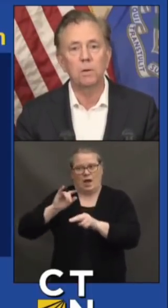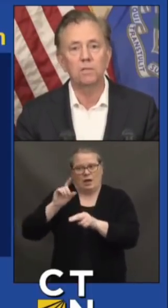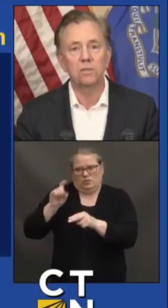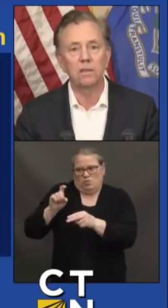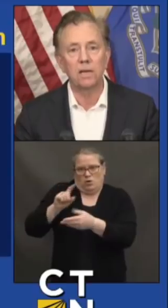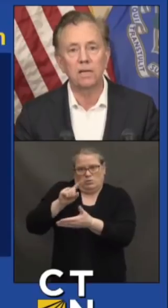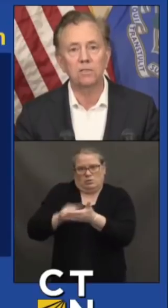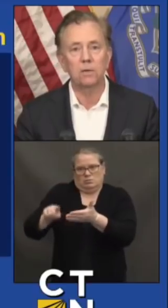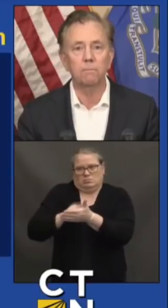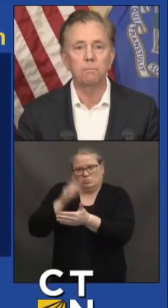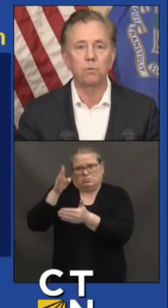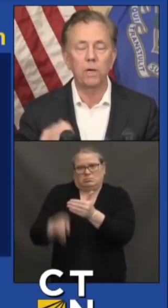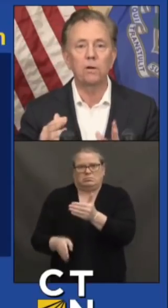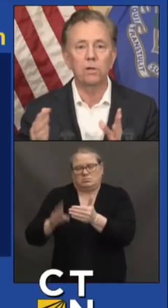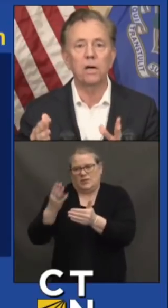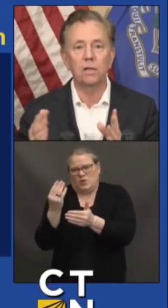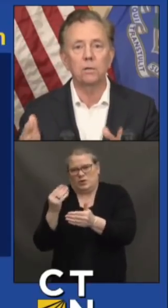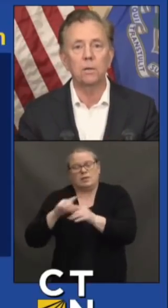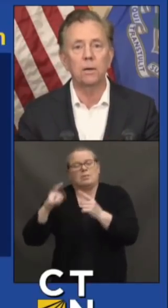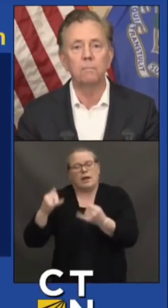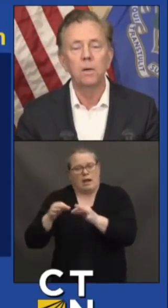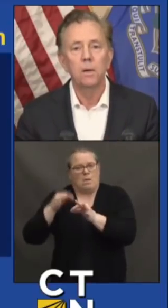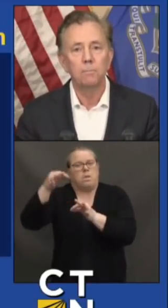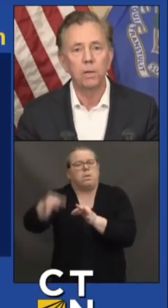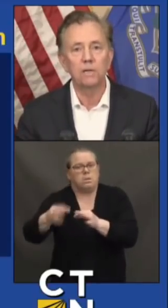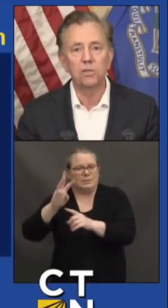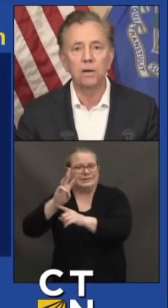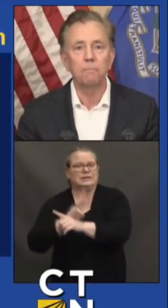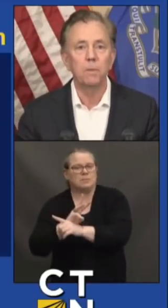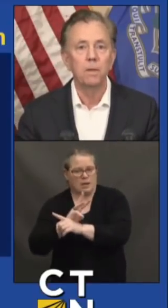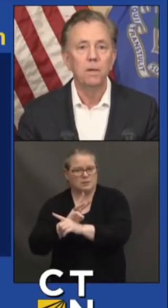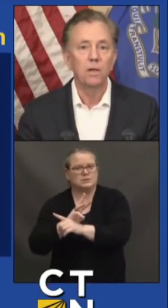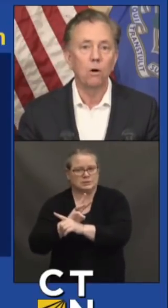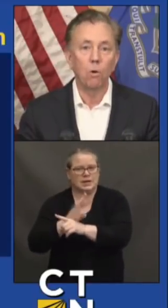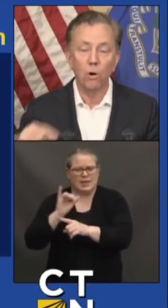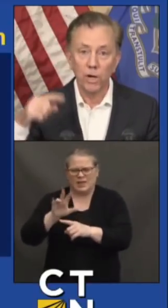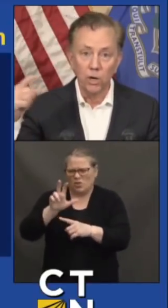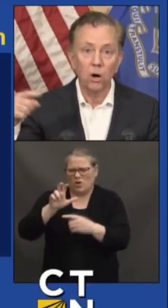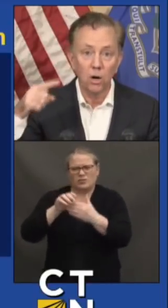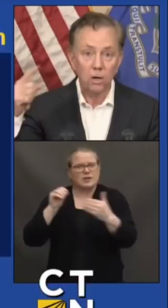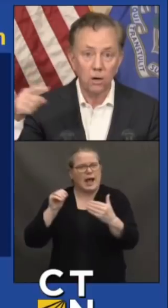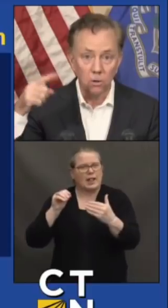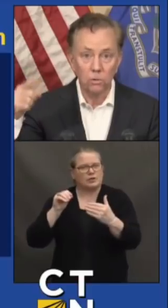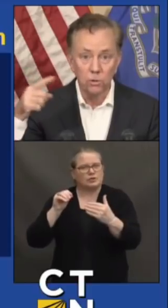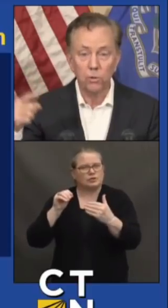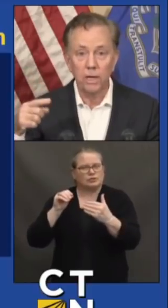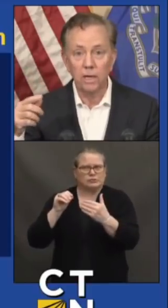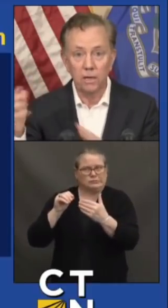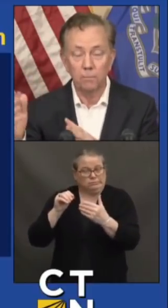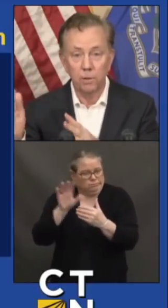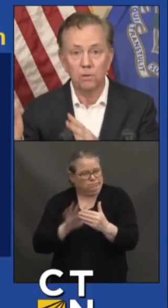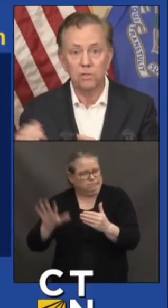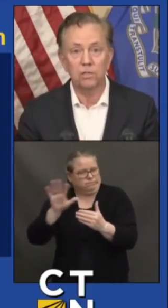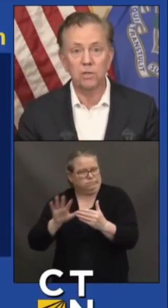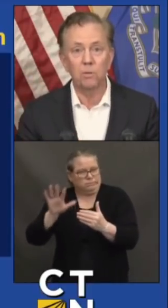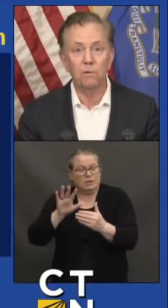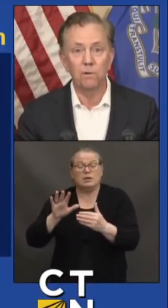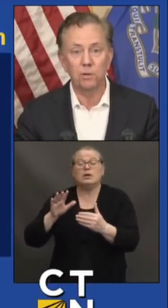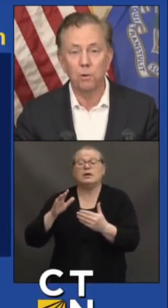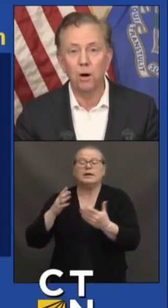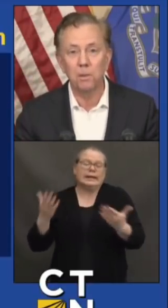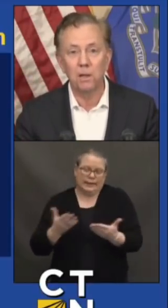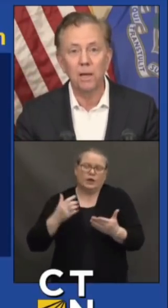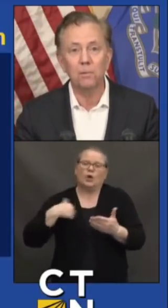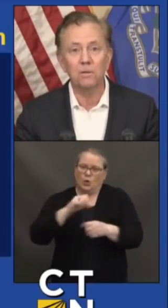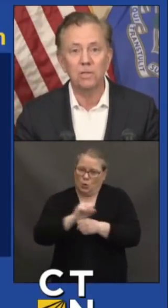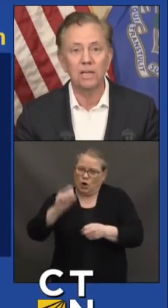six months. I think it's a $300-plus up. You know, we're working hard, our old creaky computer system over